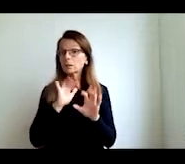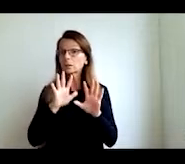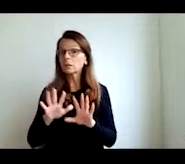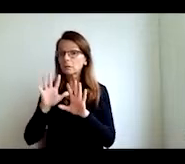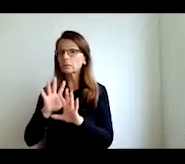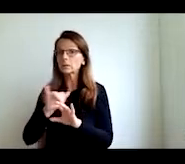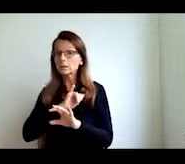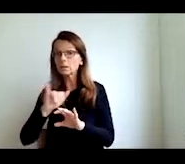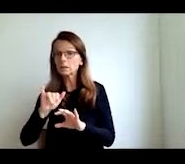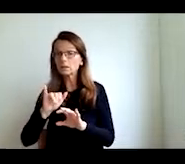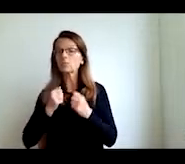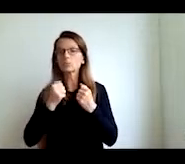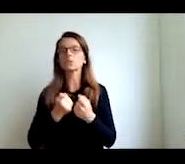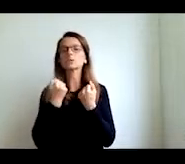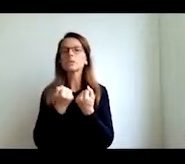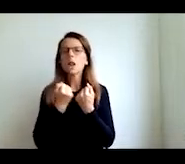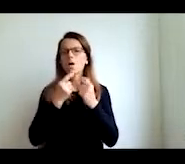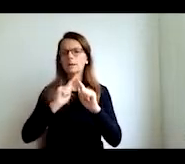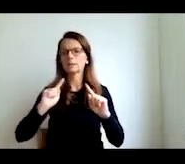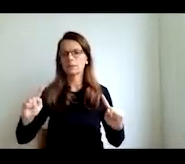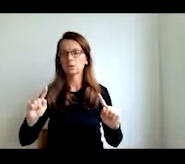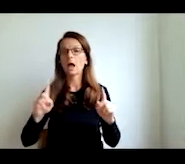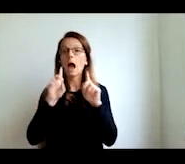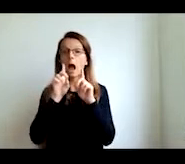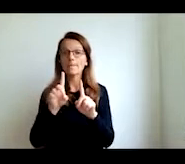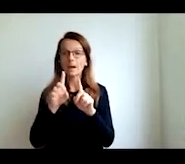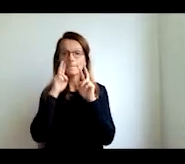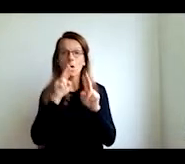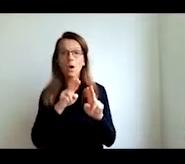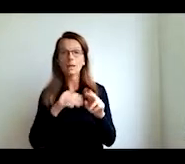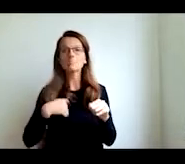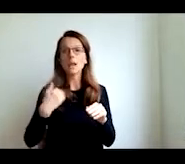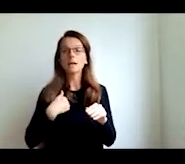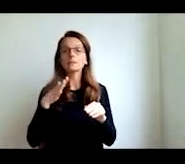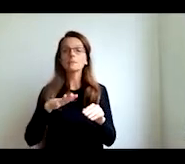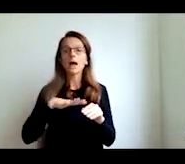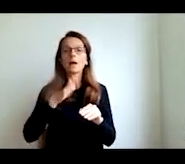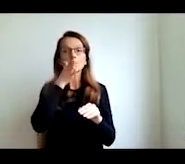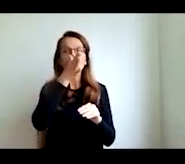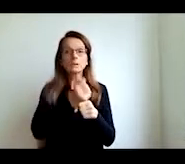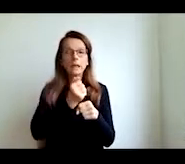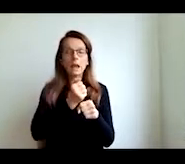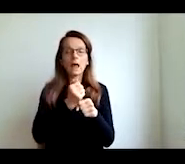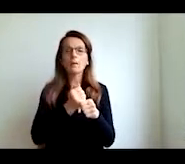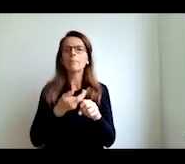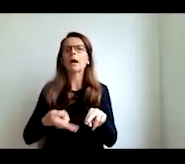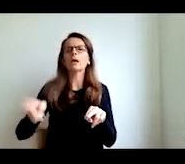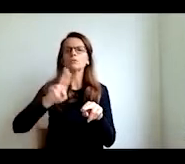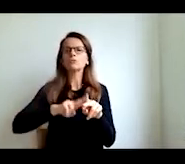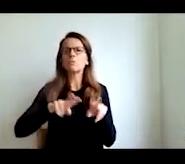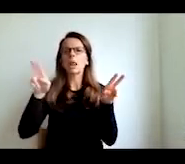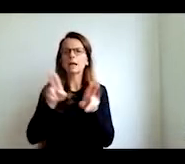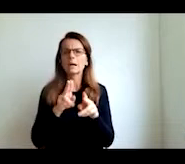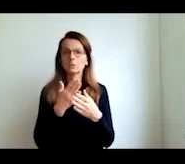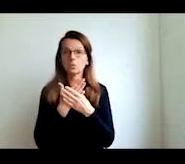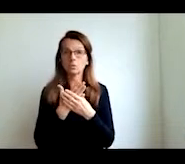the perception of young people about the future of work has become so much more myopic driven by what